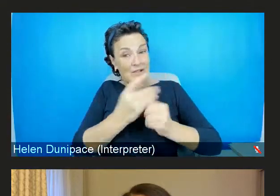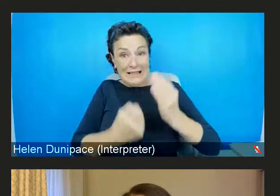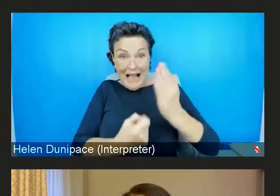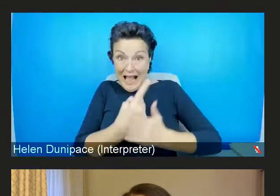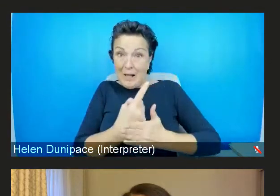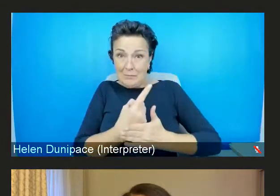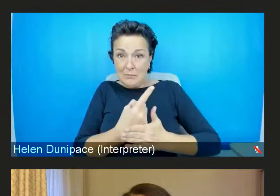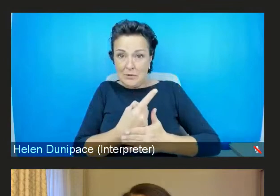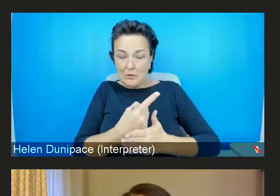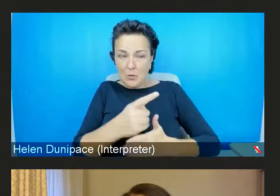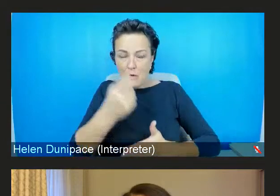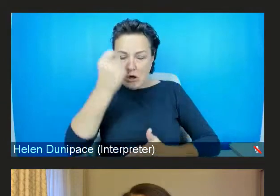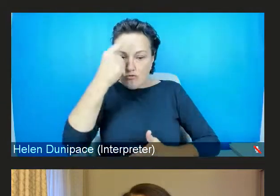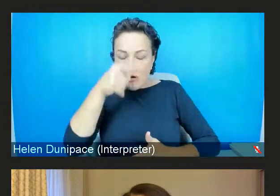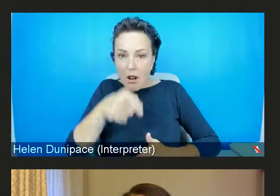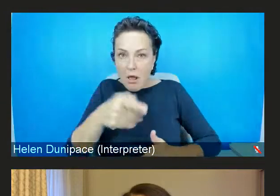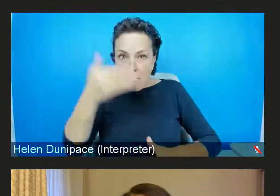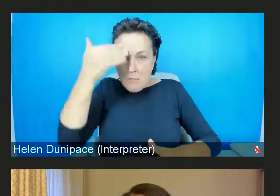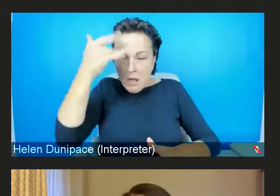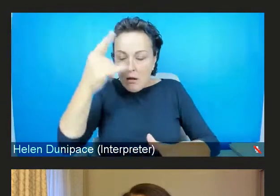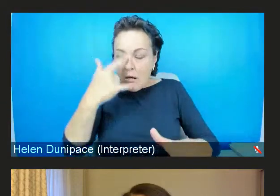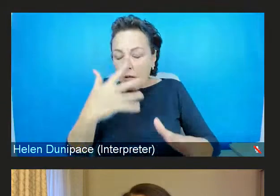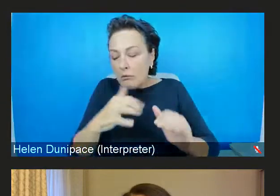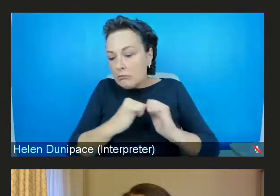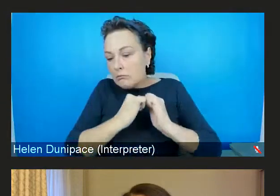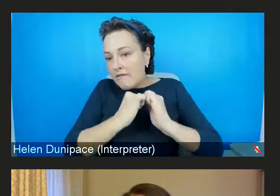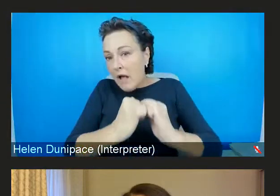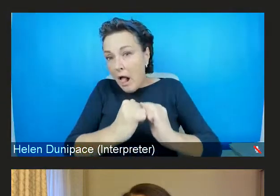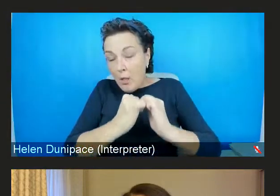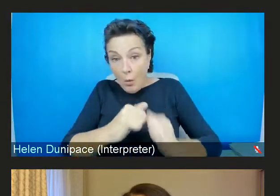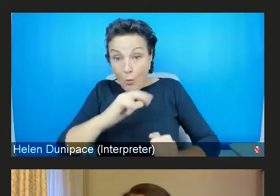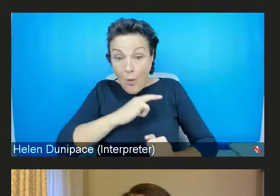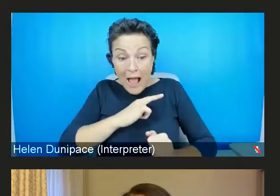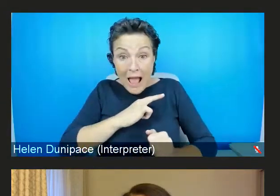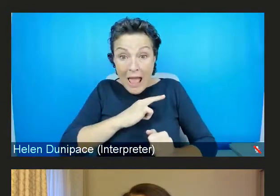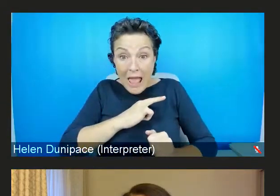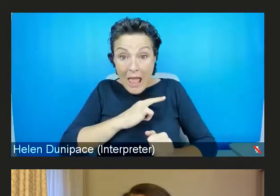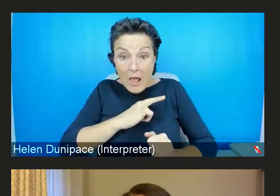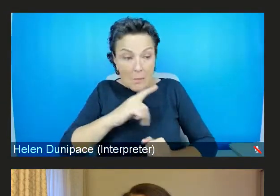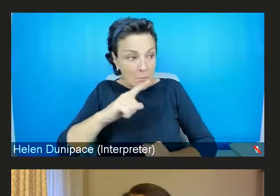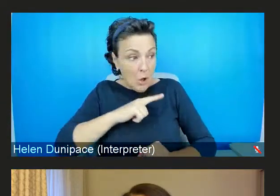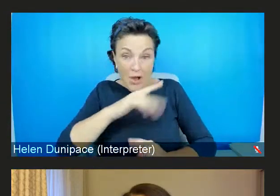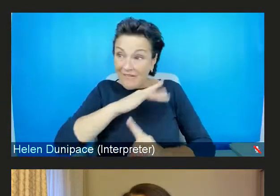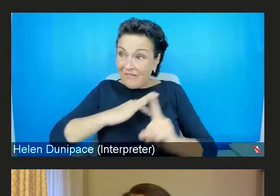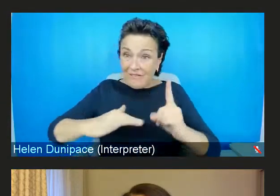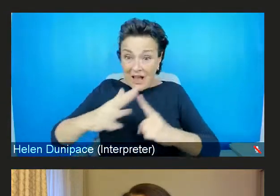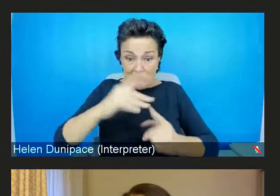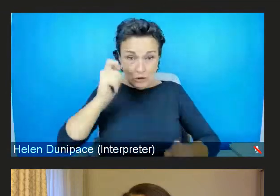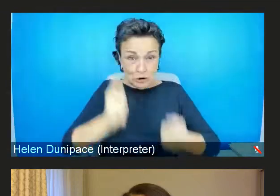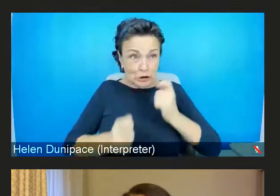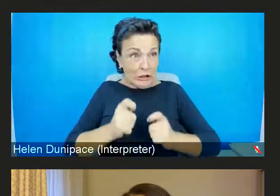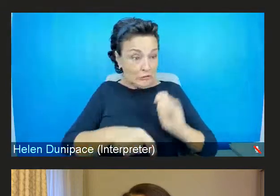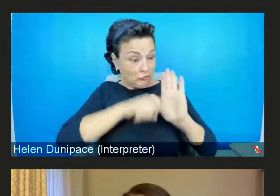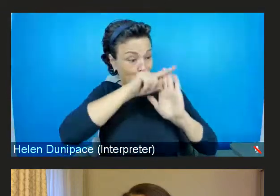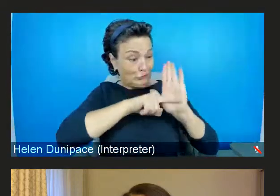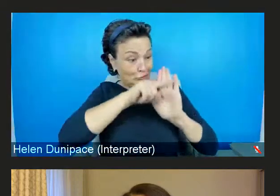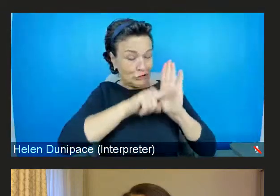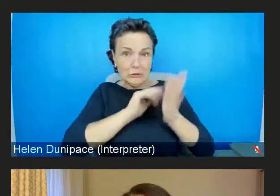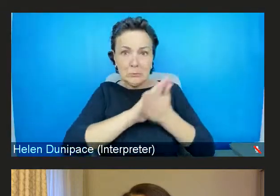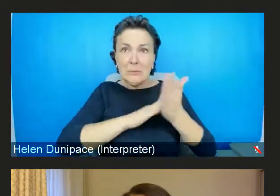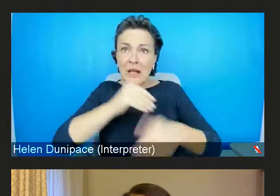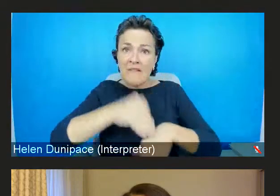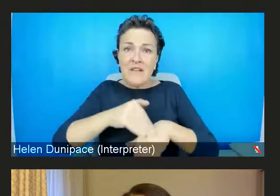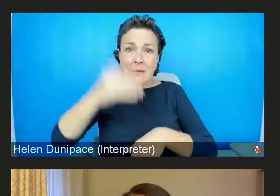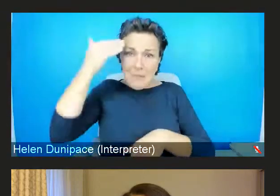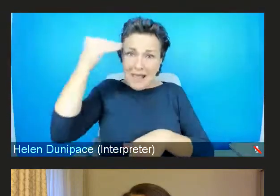malleable. It was fundamentally affected by our environment and our experiences. And those of us who've